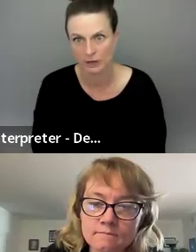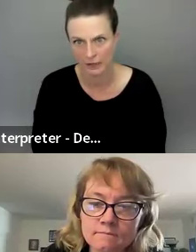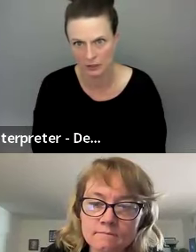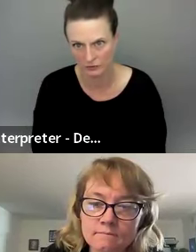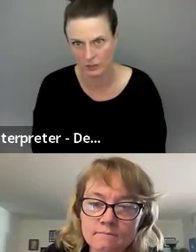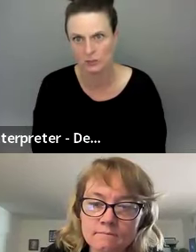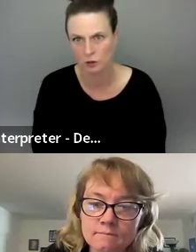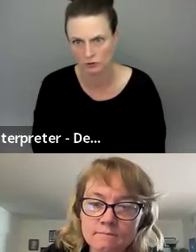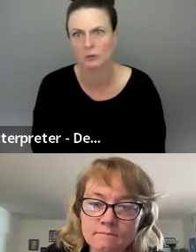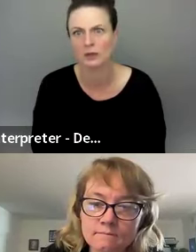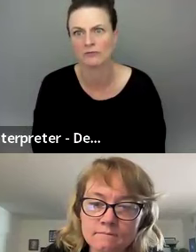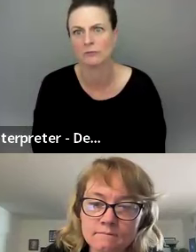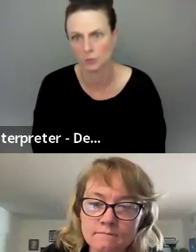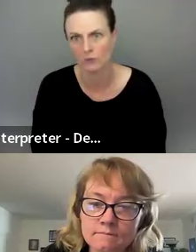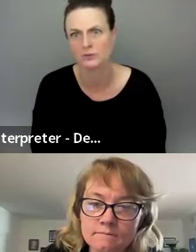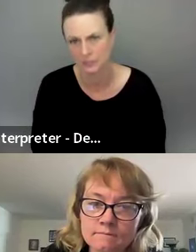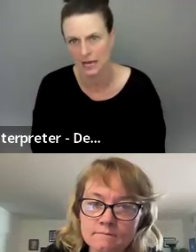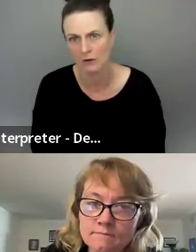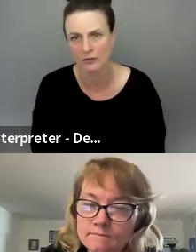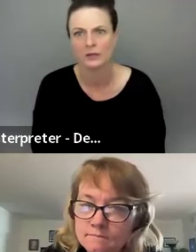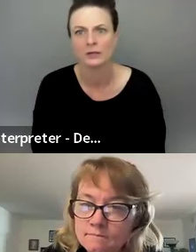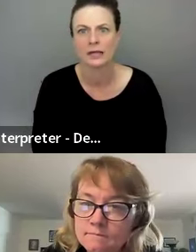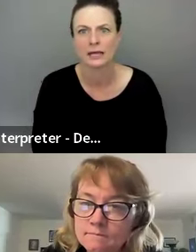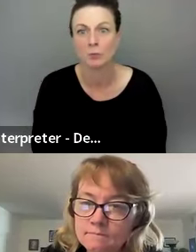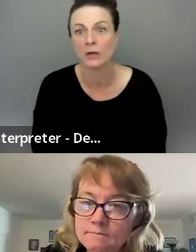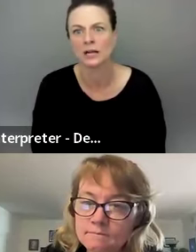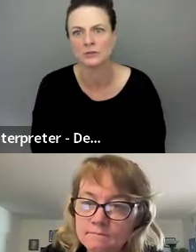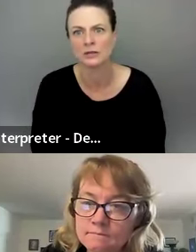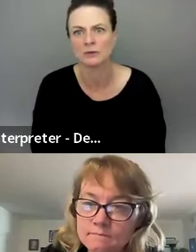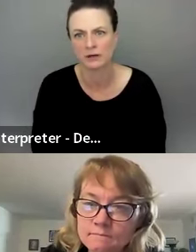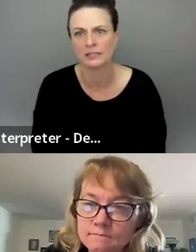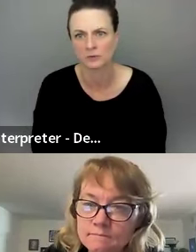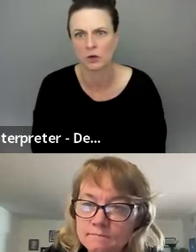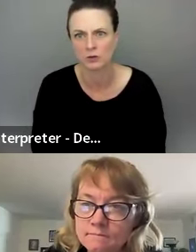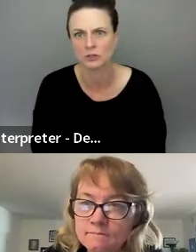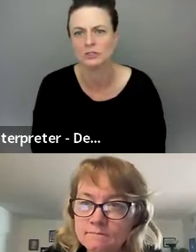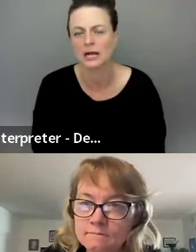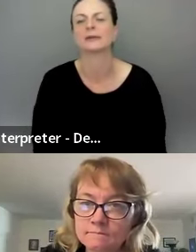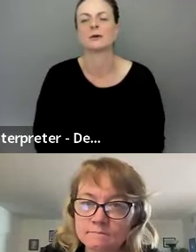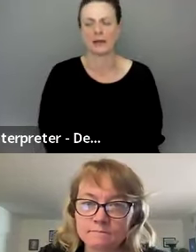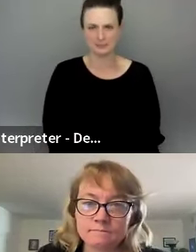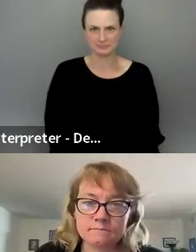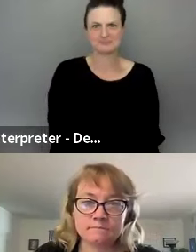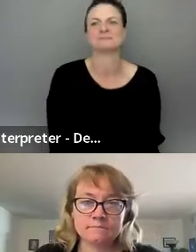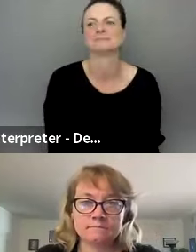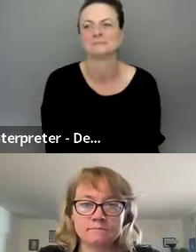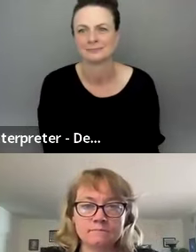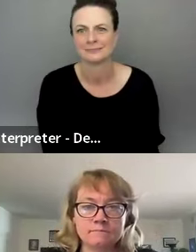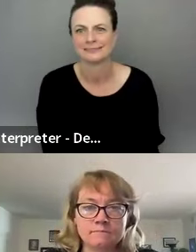So very different culturally from the north to the south. And one country but very different cultures. Got it. Okay.